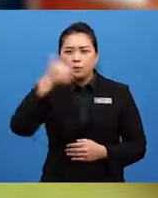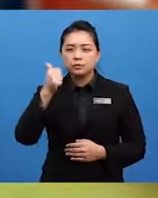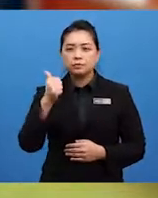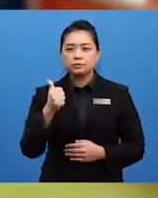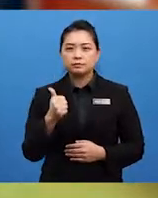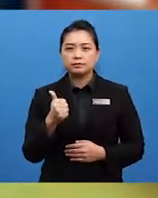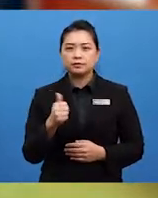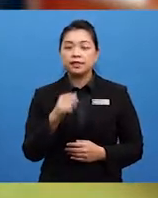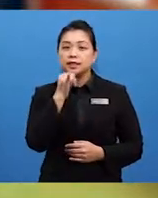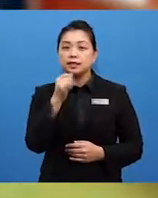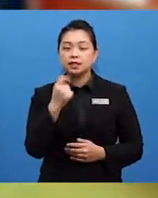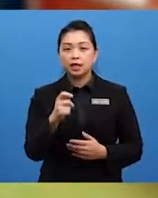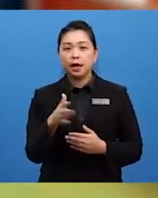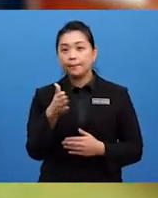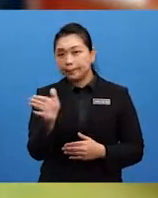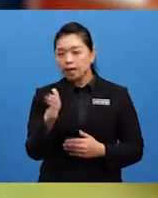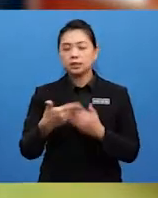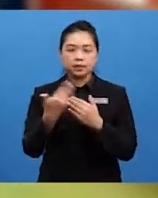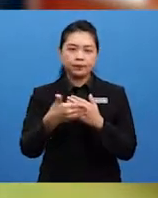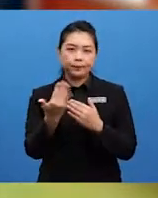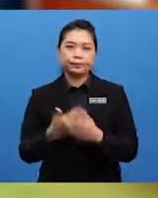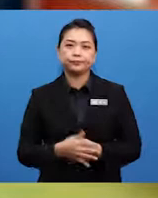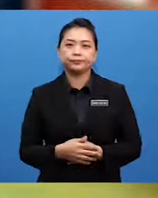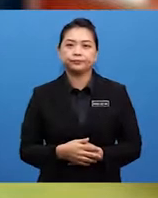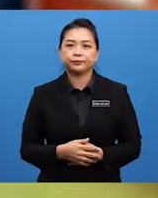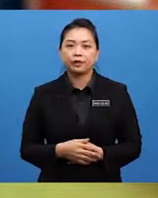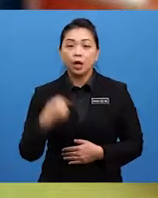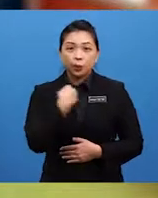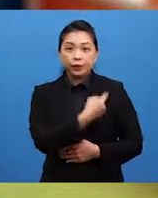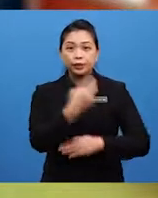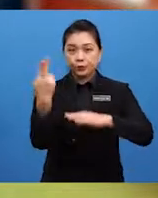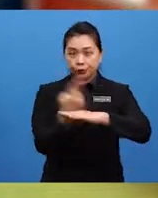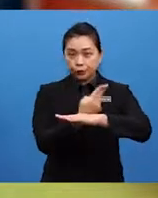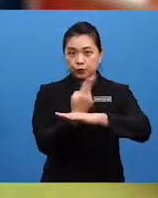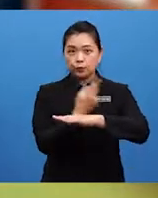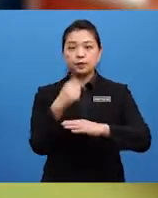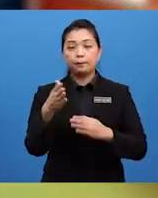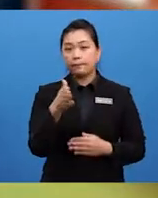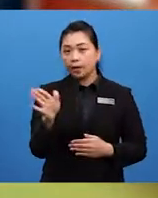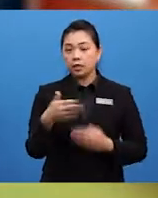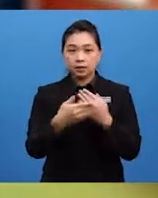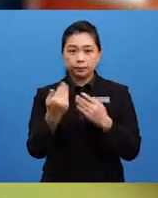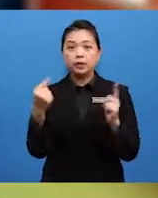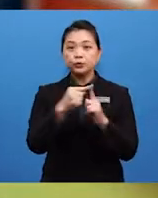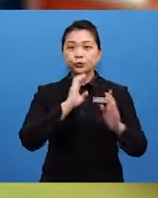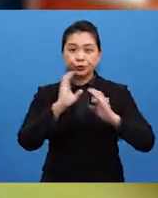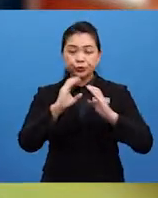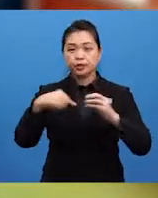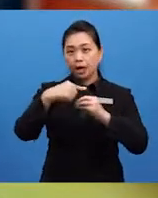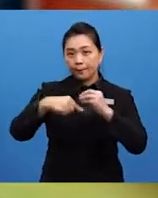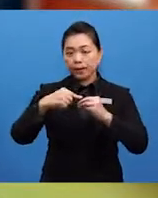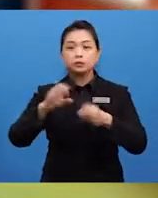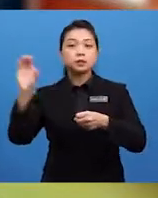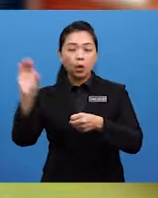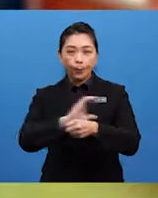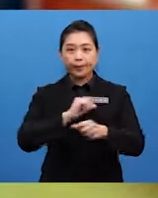stories is the past simple. We use the past simple to talk about completed